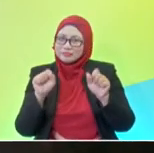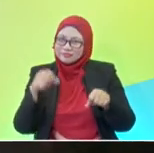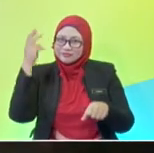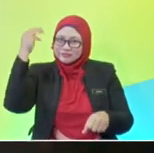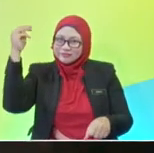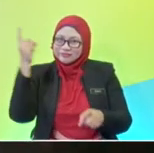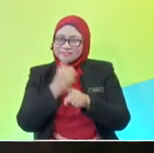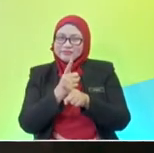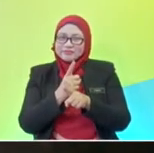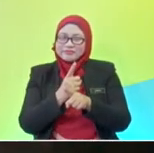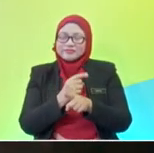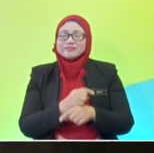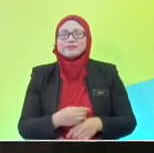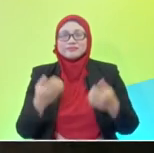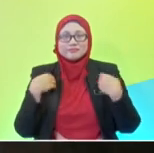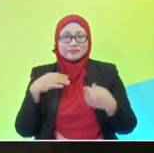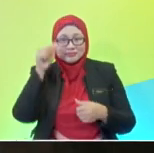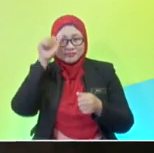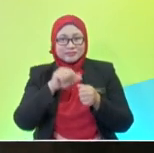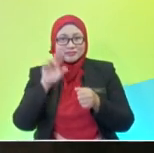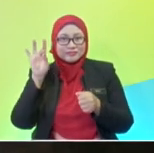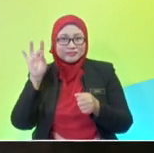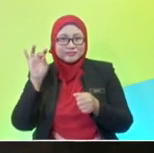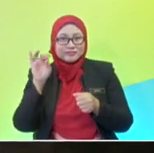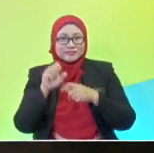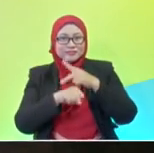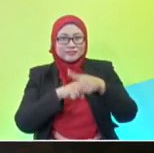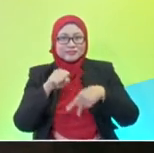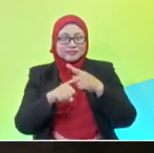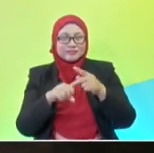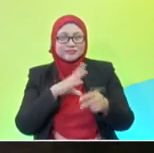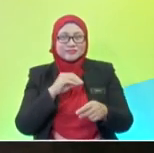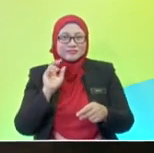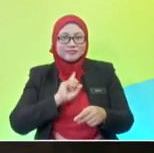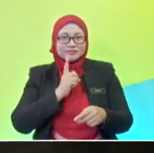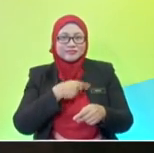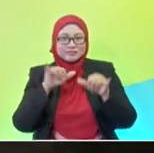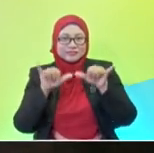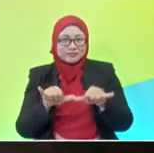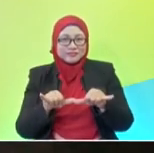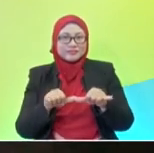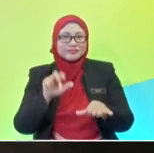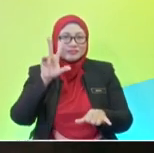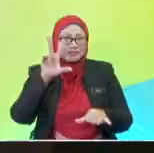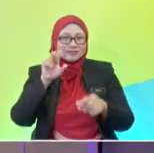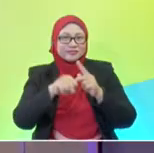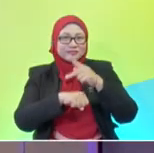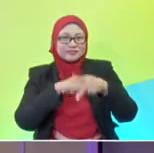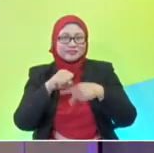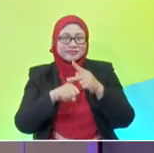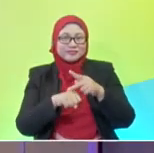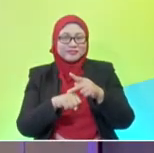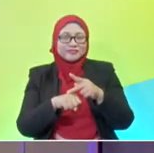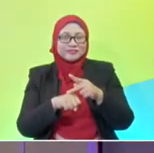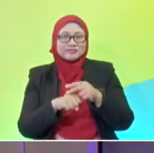eight planets in the solar system. And we are living in the third planet from the sun, which is the Earth. So our task for the pupils